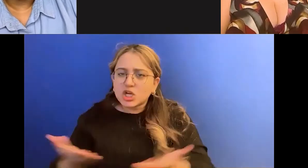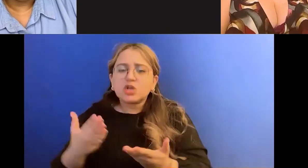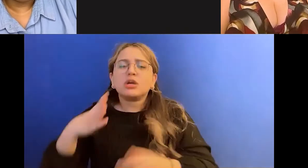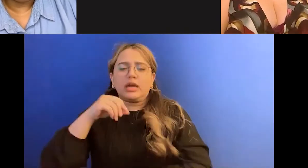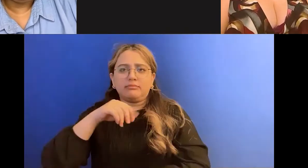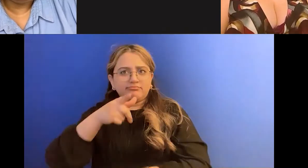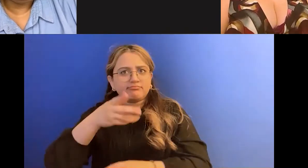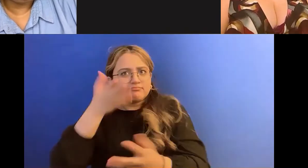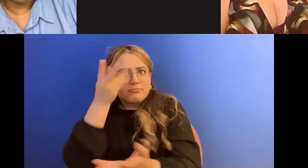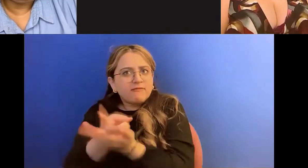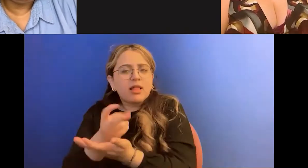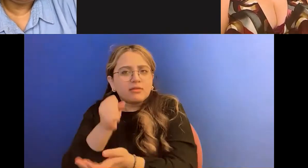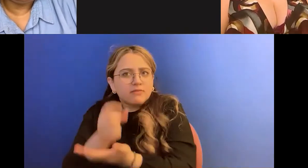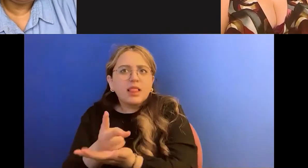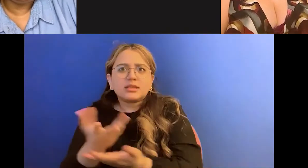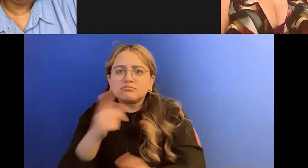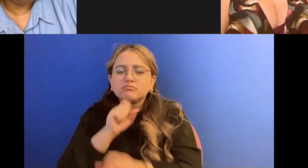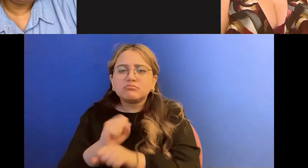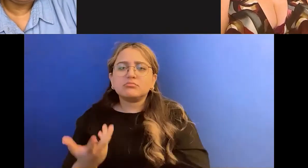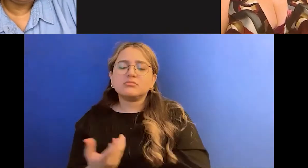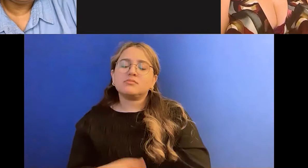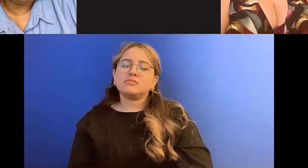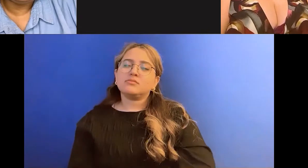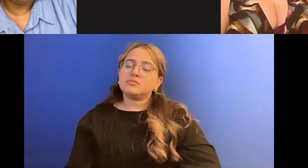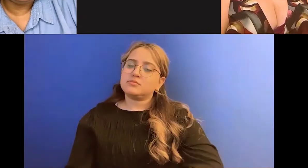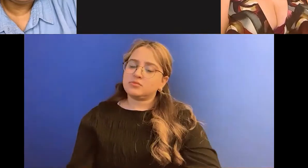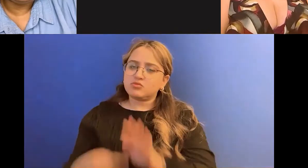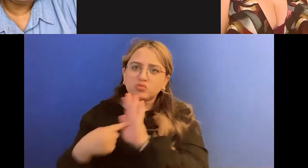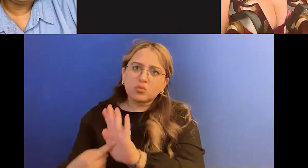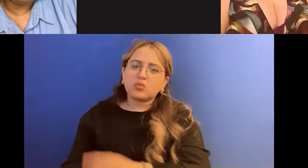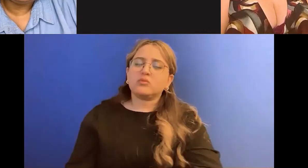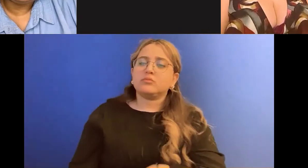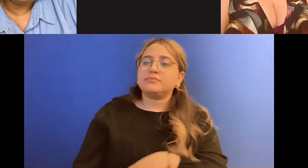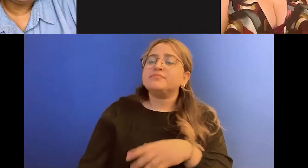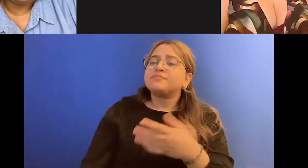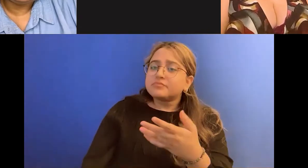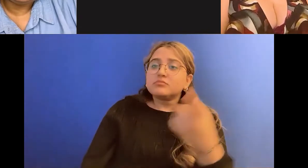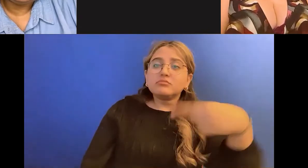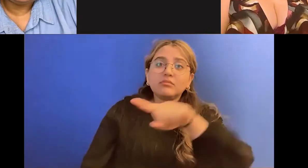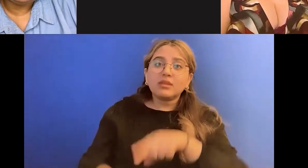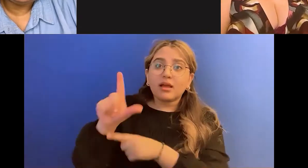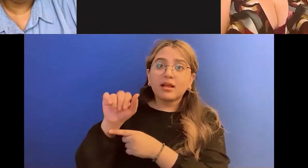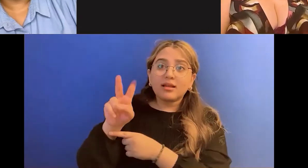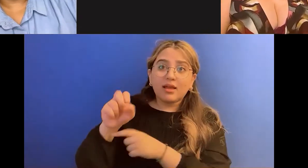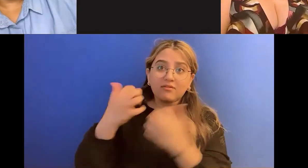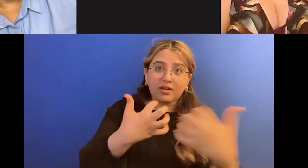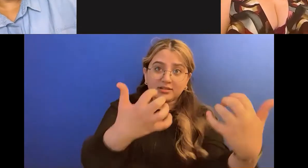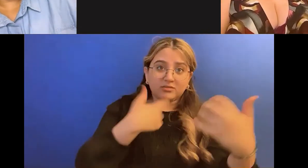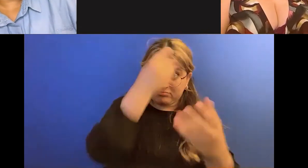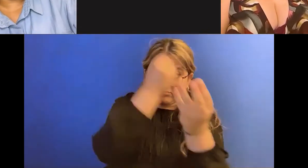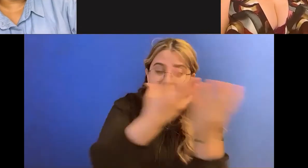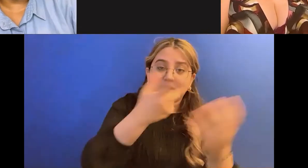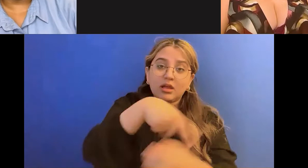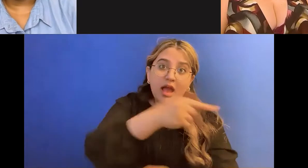Um, I just want to cue our live audience that if you all have questions for Artie, you can begin putting those questions in the chat